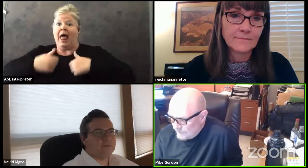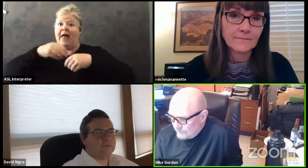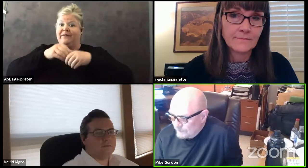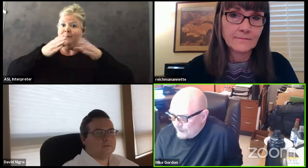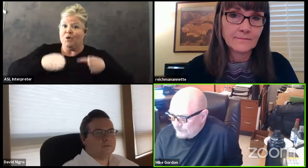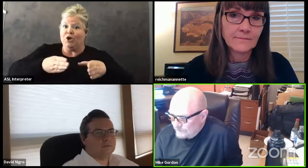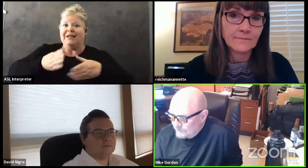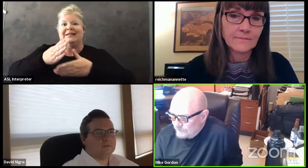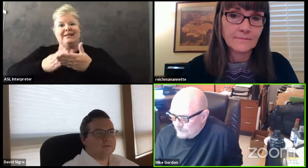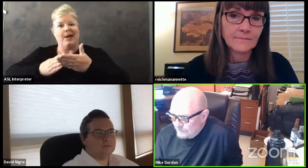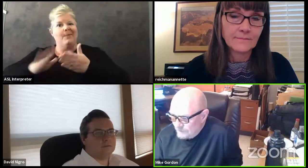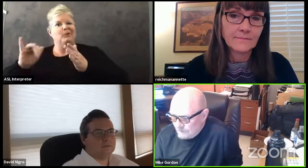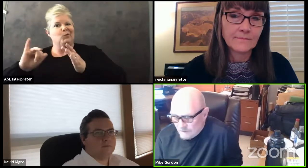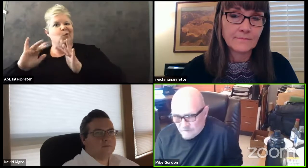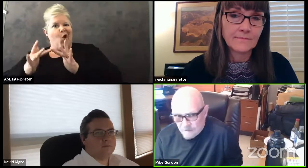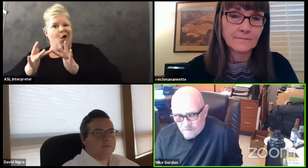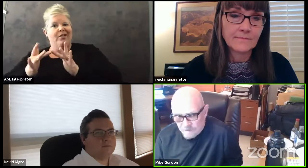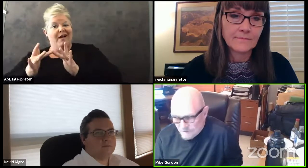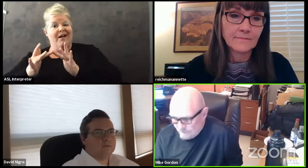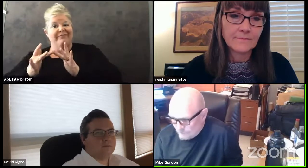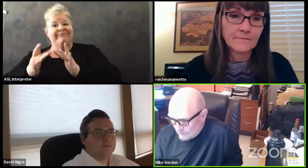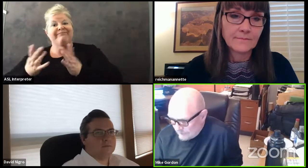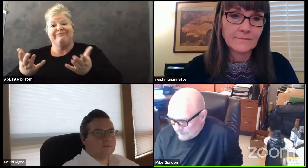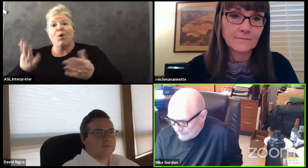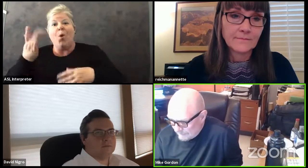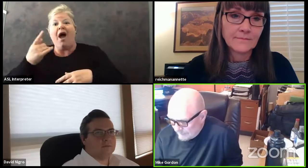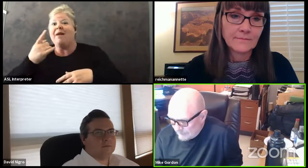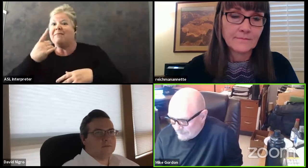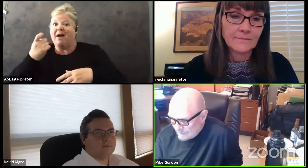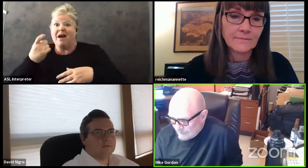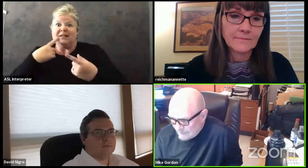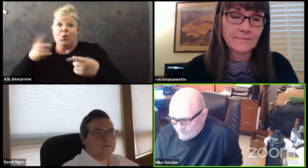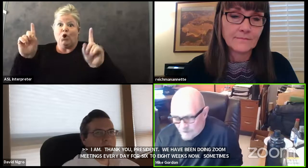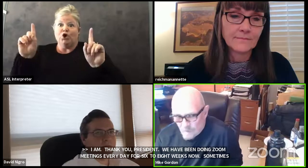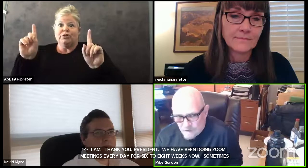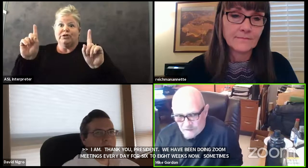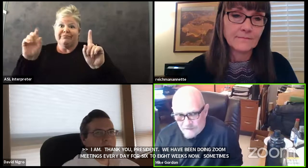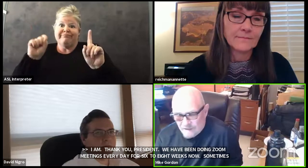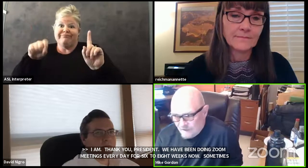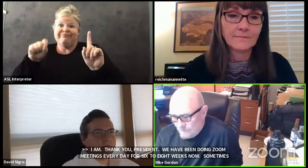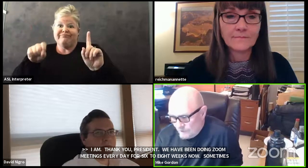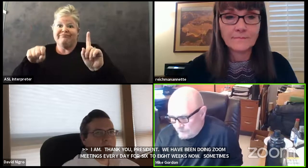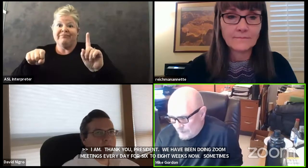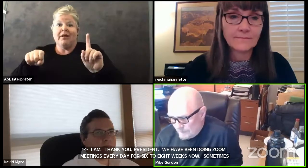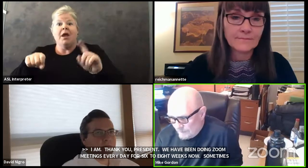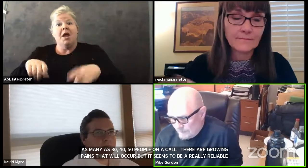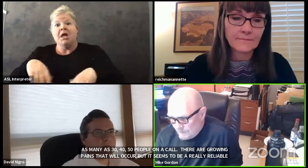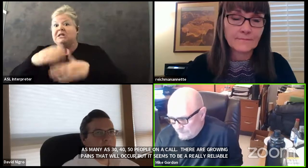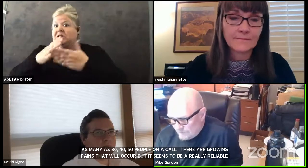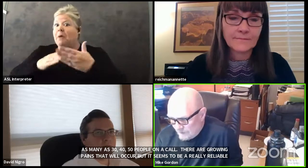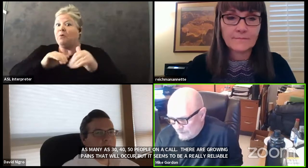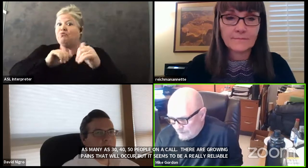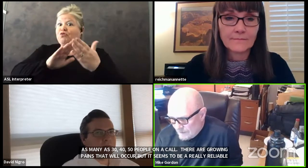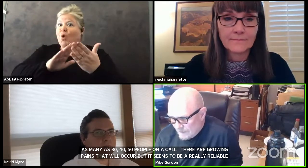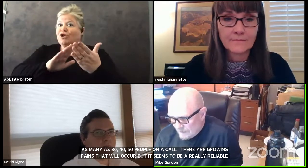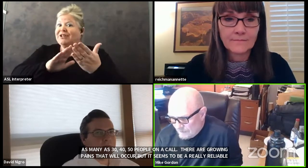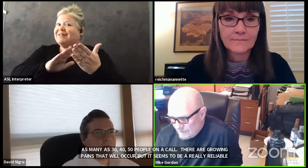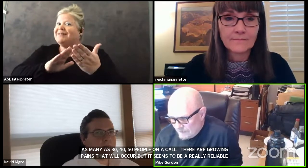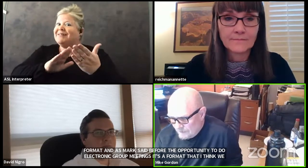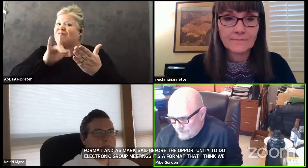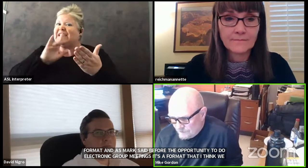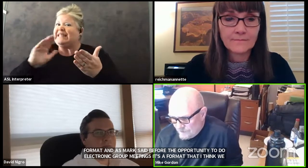remote access because it it really does work and uh in some ways i think it even works better because uh